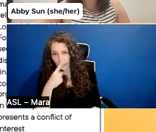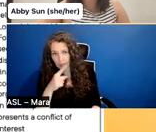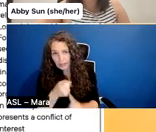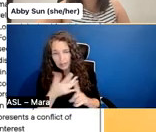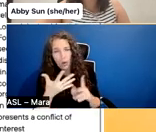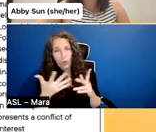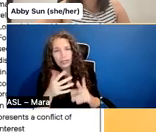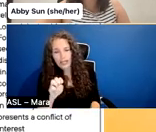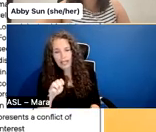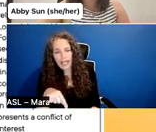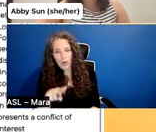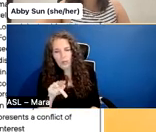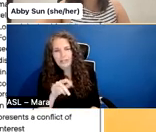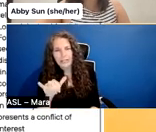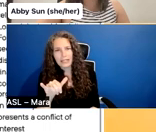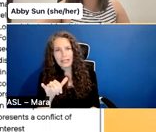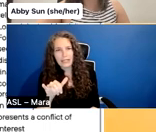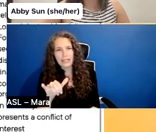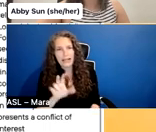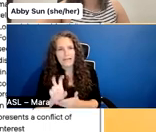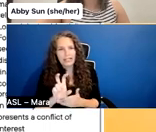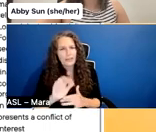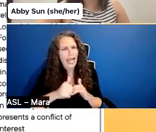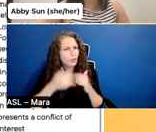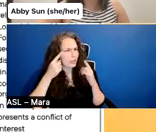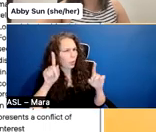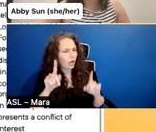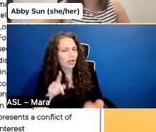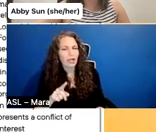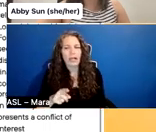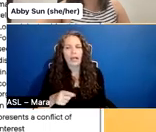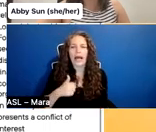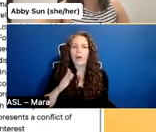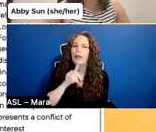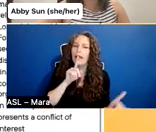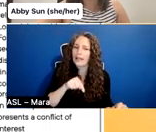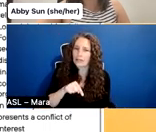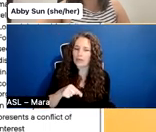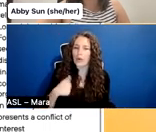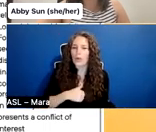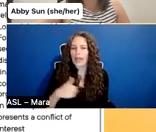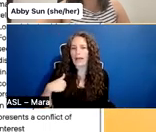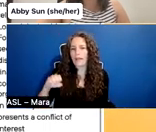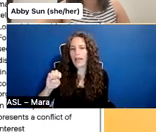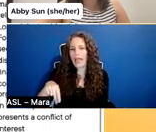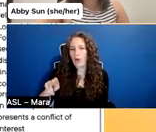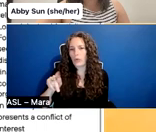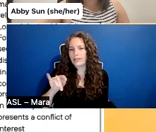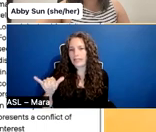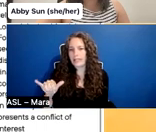investment is and how does it work? I'm going to answer this right now. So we have the equity investment column here.